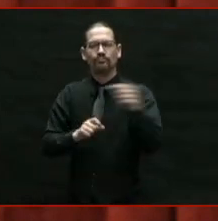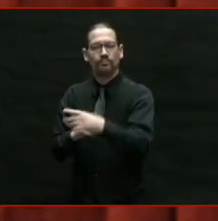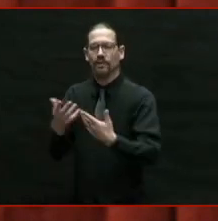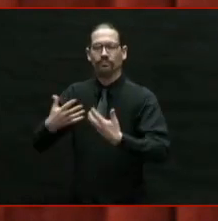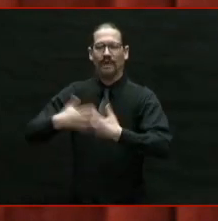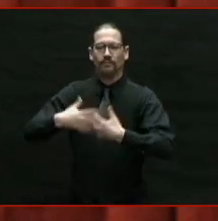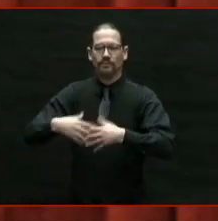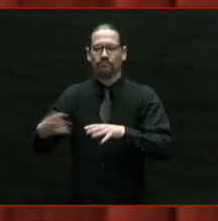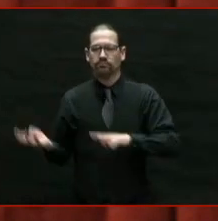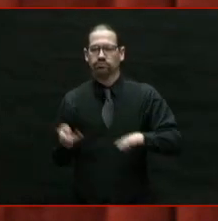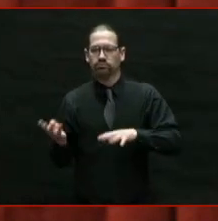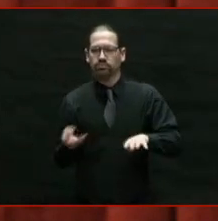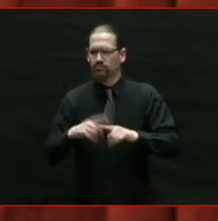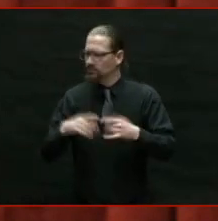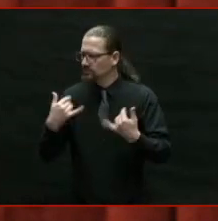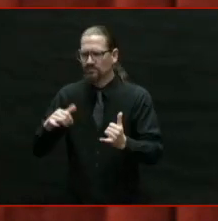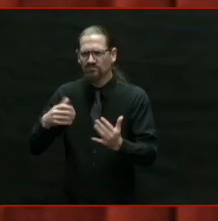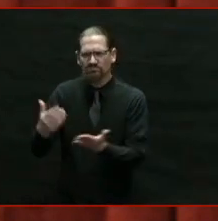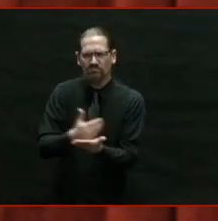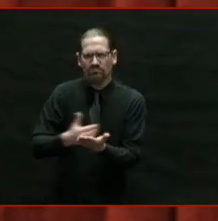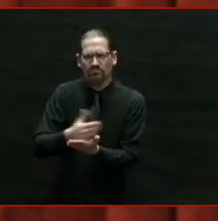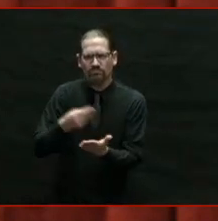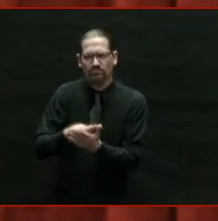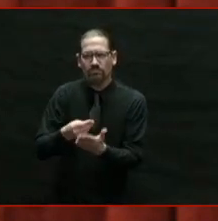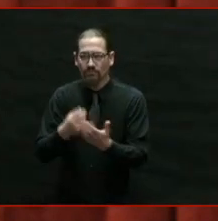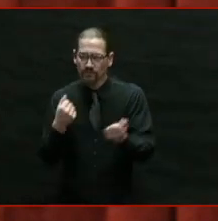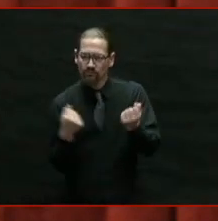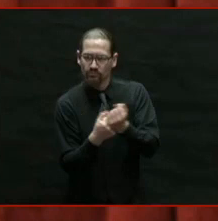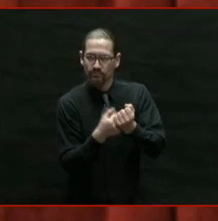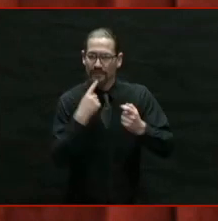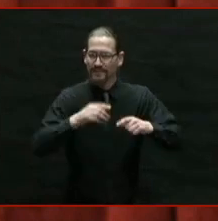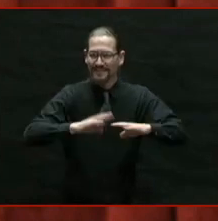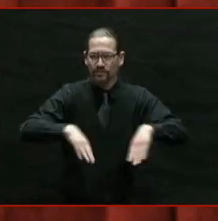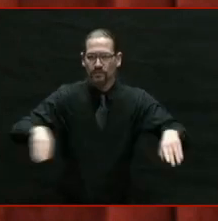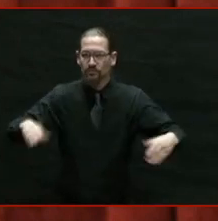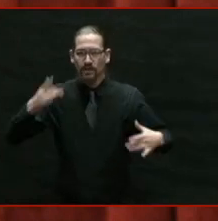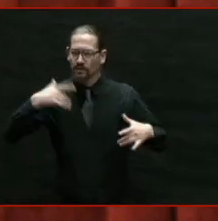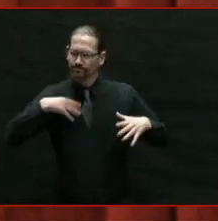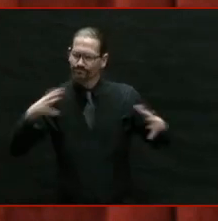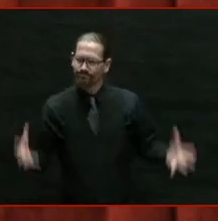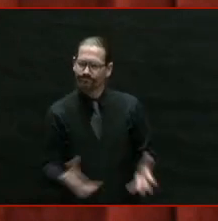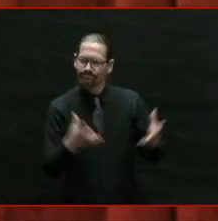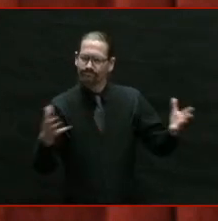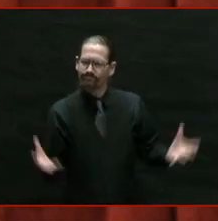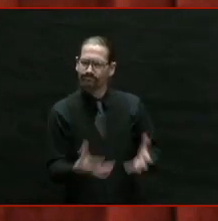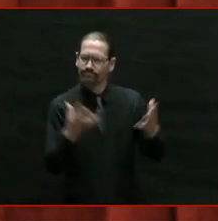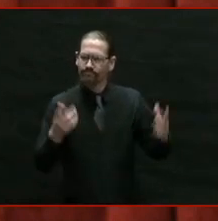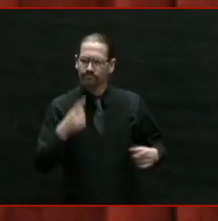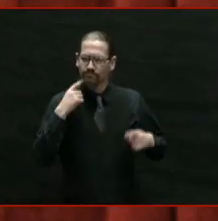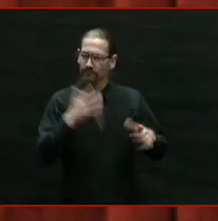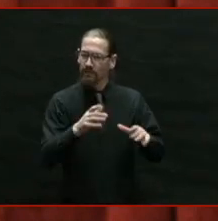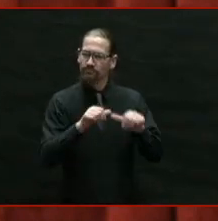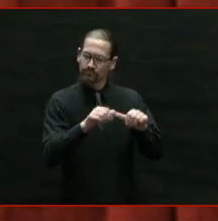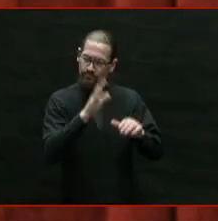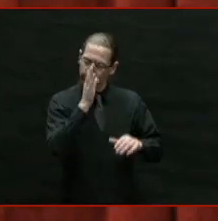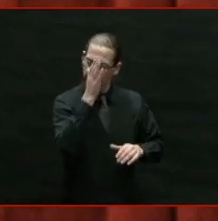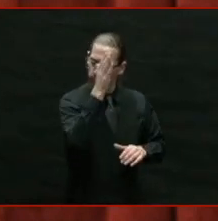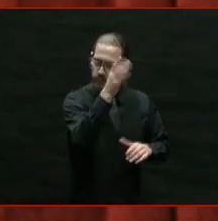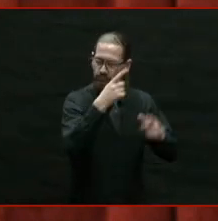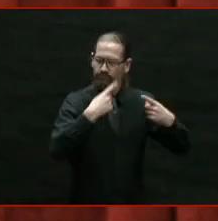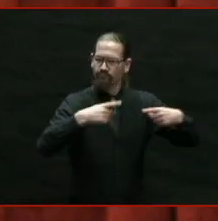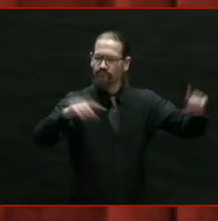hoping for an even brighter future for his kids and his grandkids.